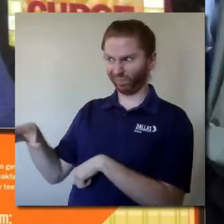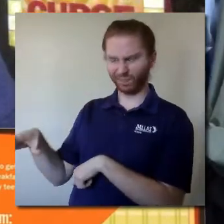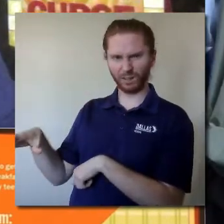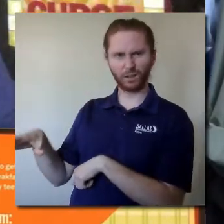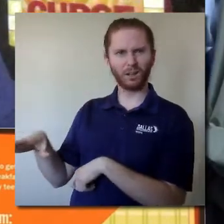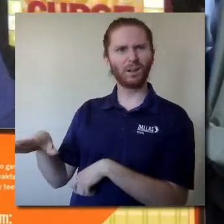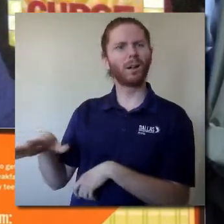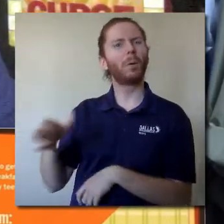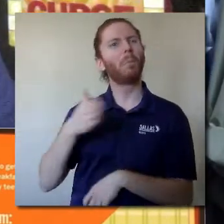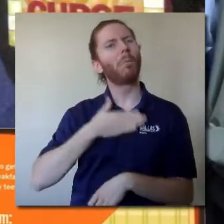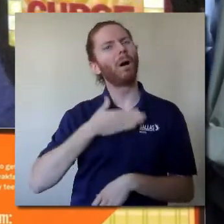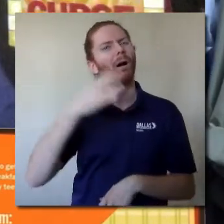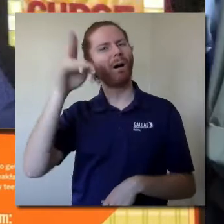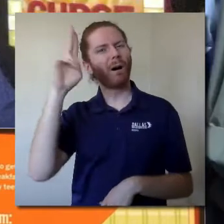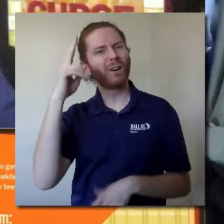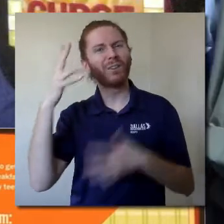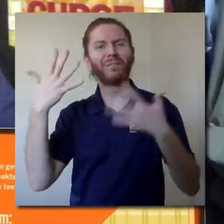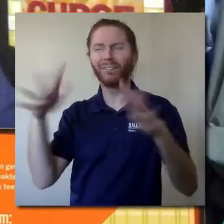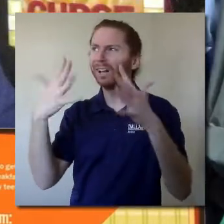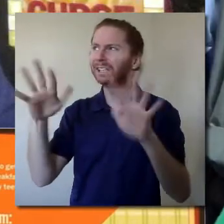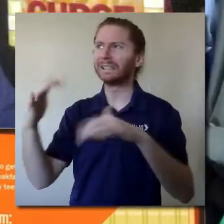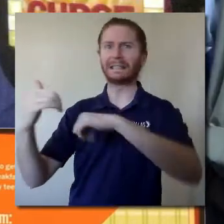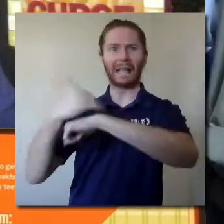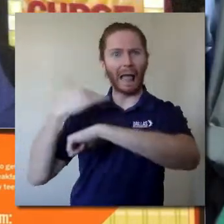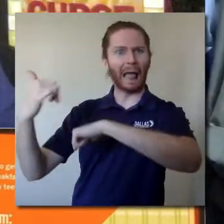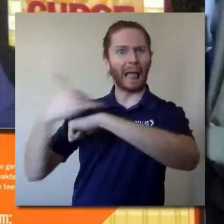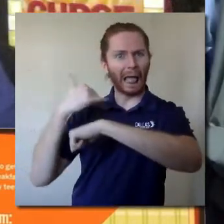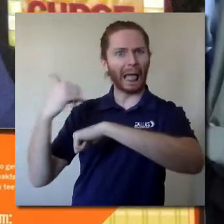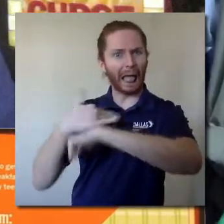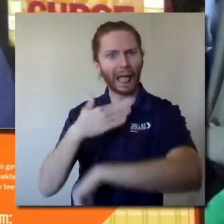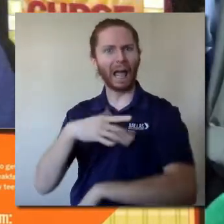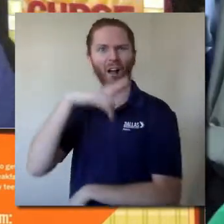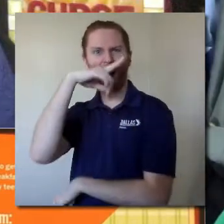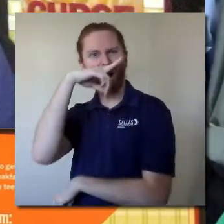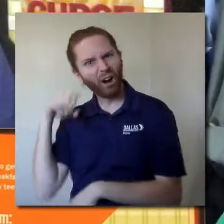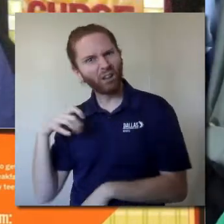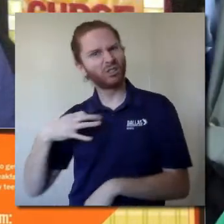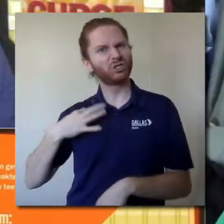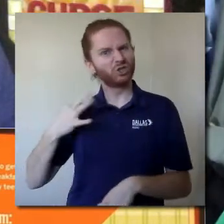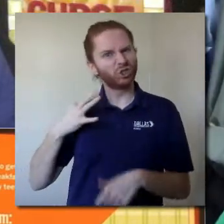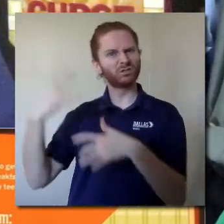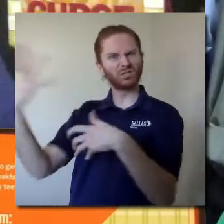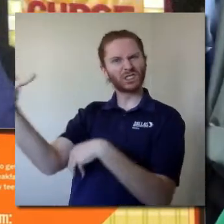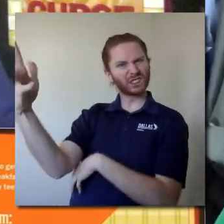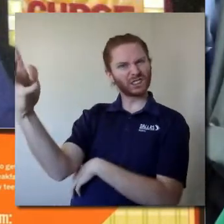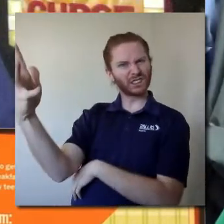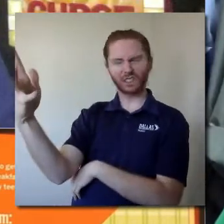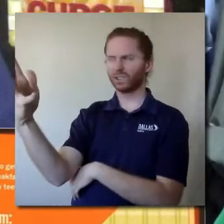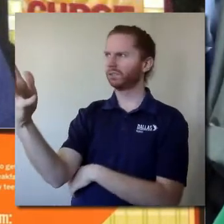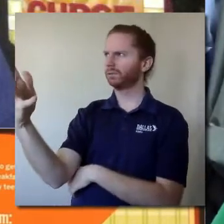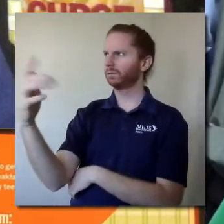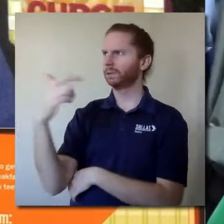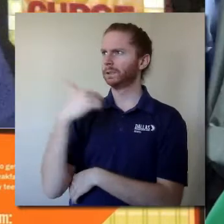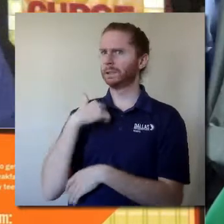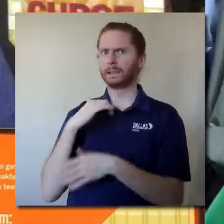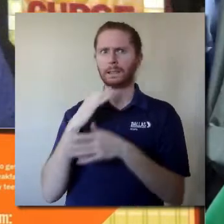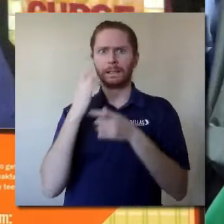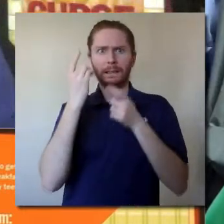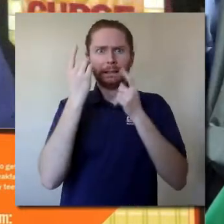will Uncle Zeno quit sending me such ugly shirts? I'm getting a little worried.